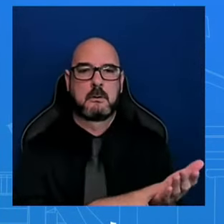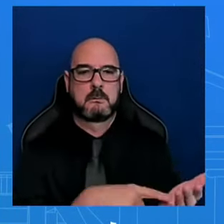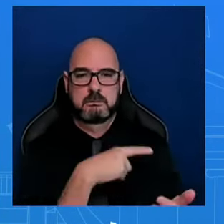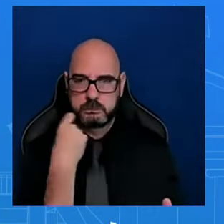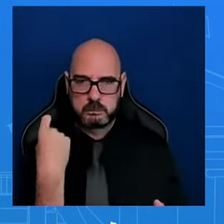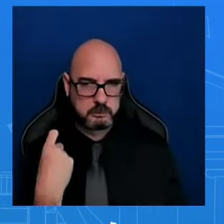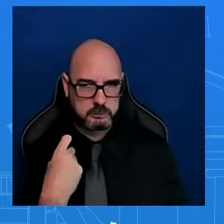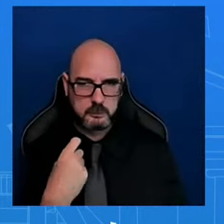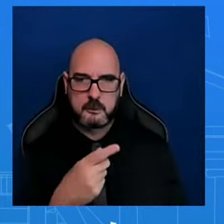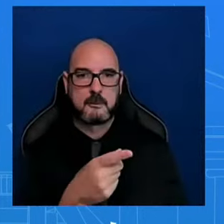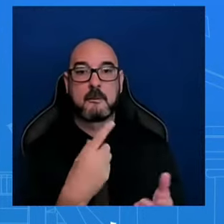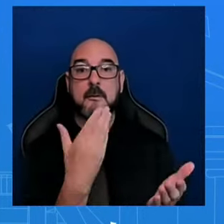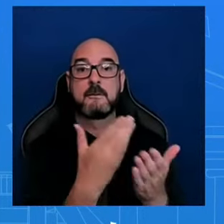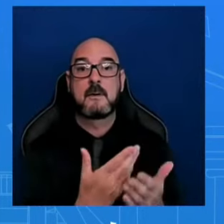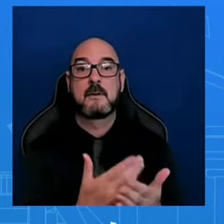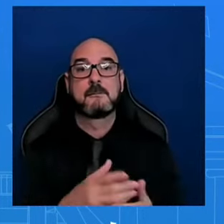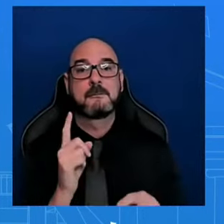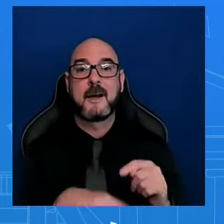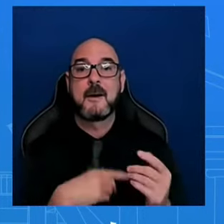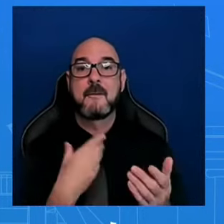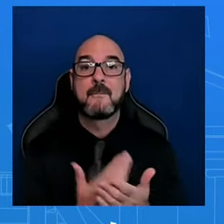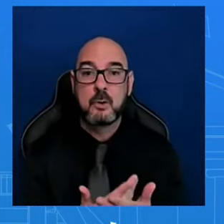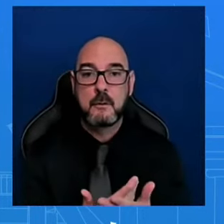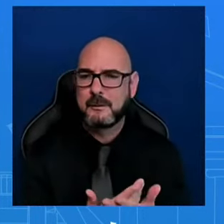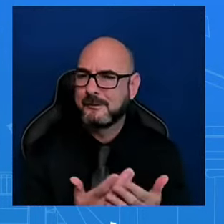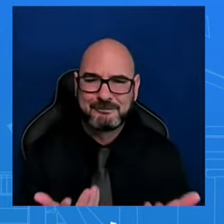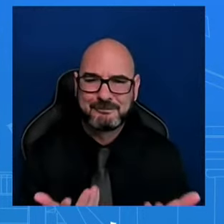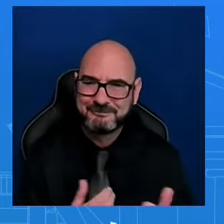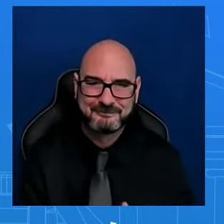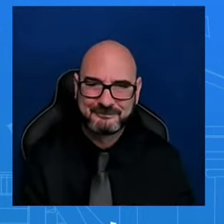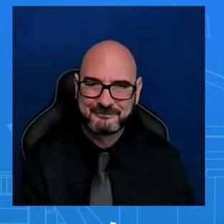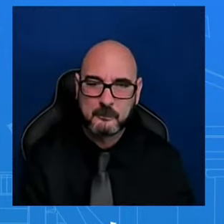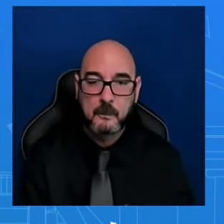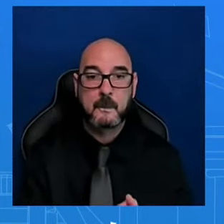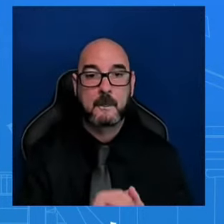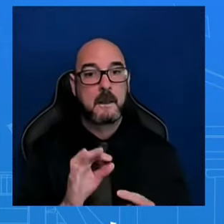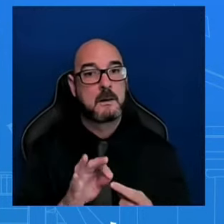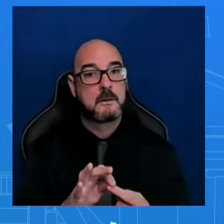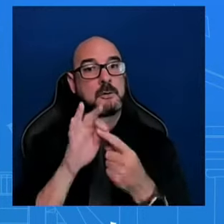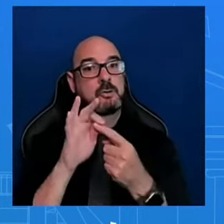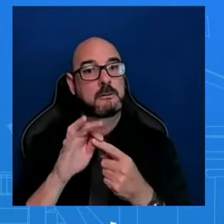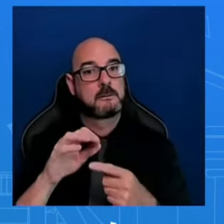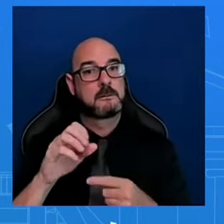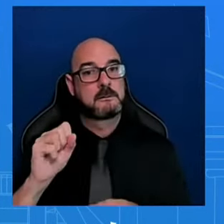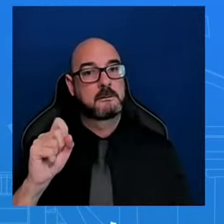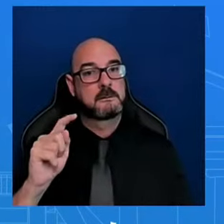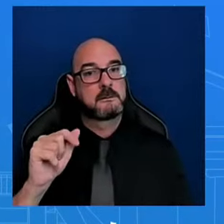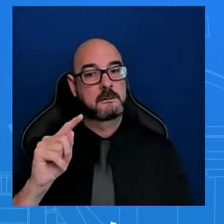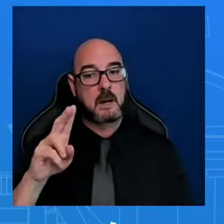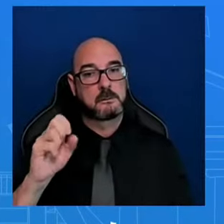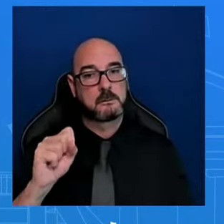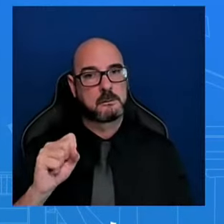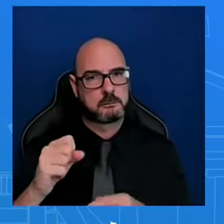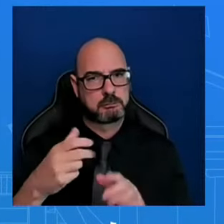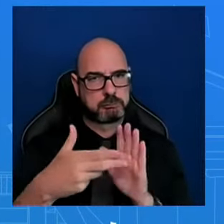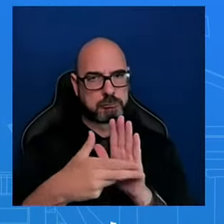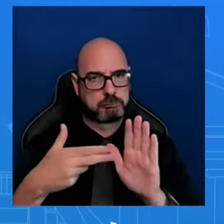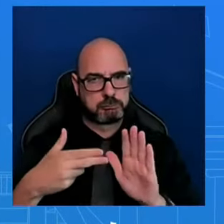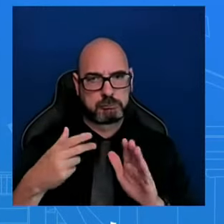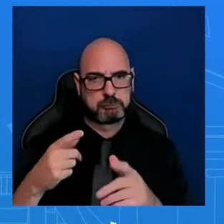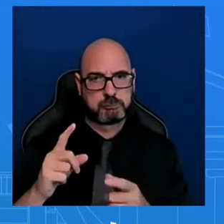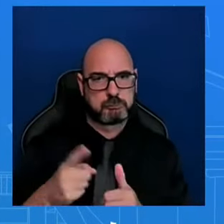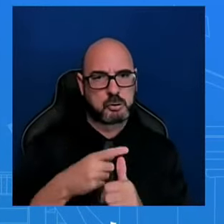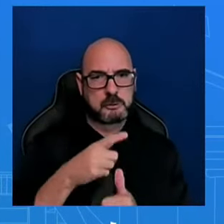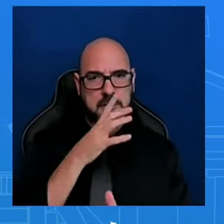to speak to. Does Bernal's special status come from the First Lady shielding him as some sources believe? I've answered the question. I've answered the question.